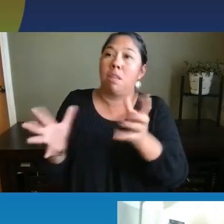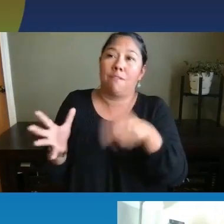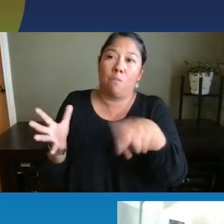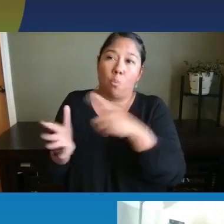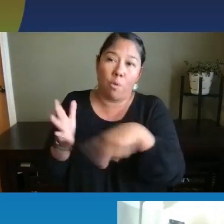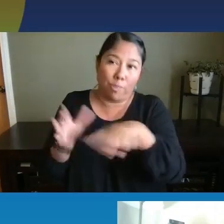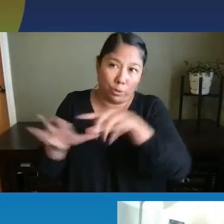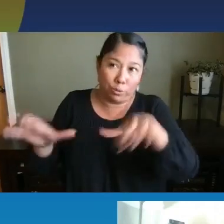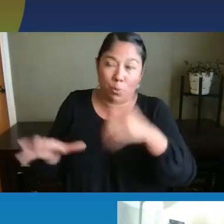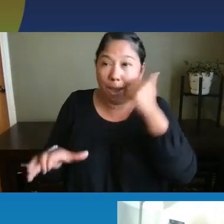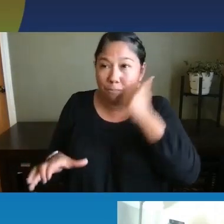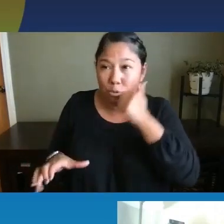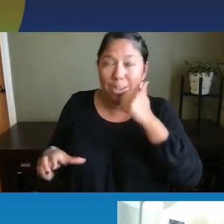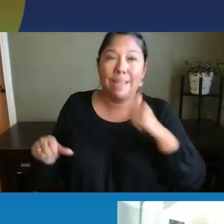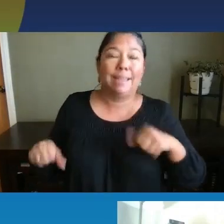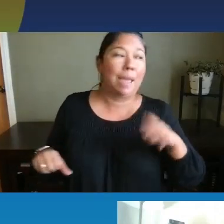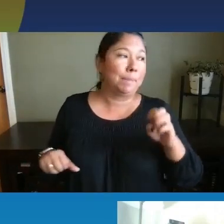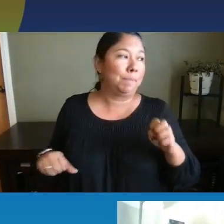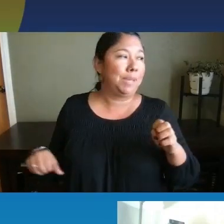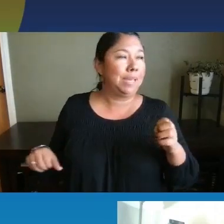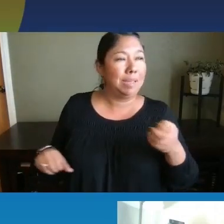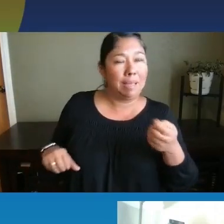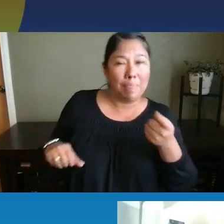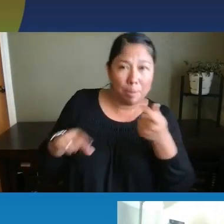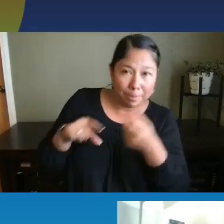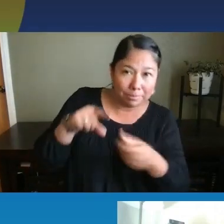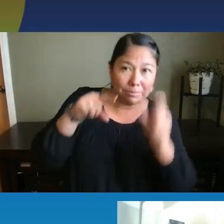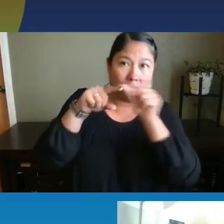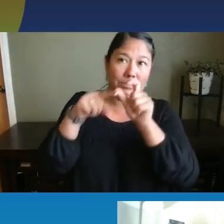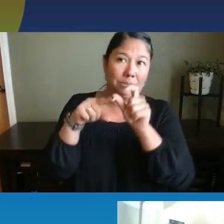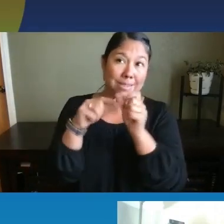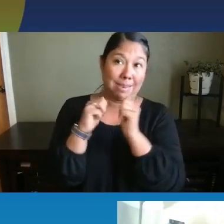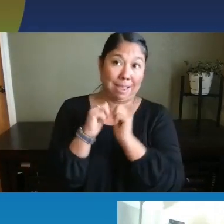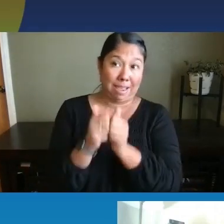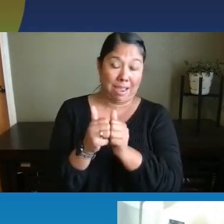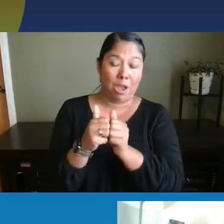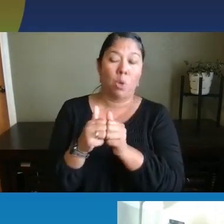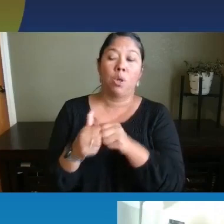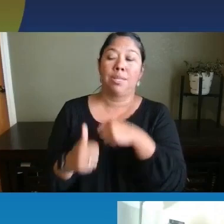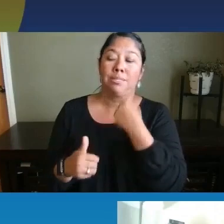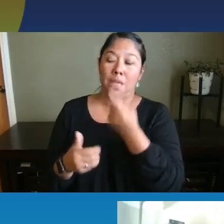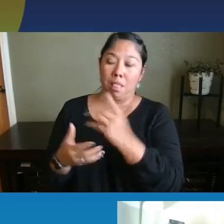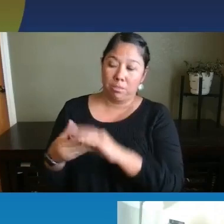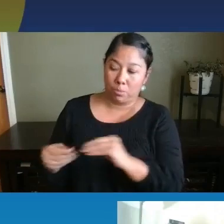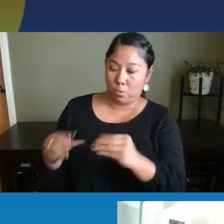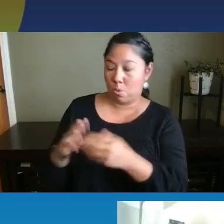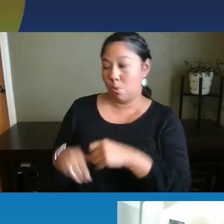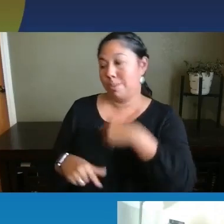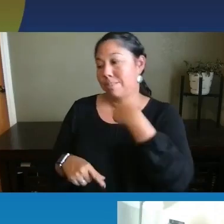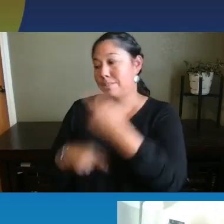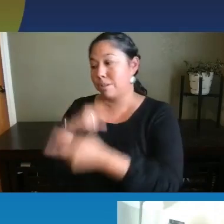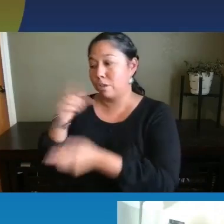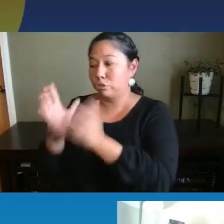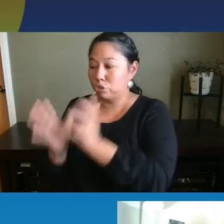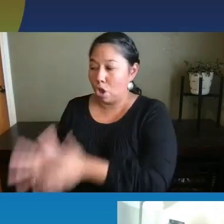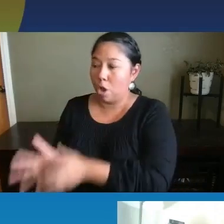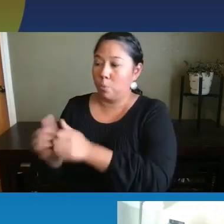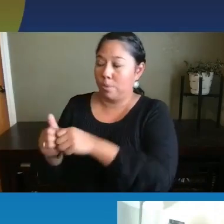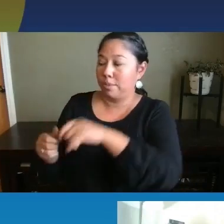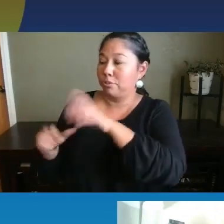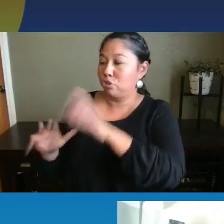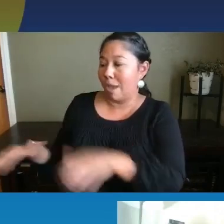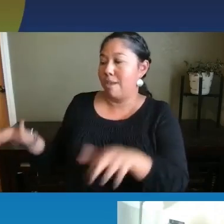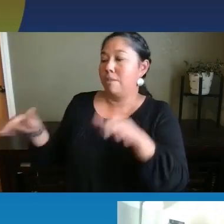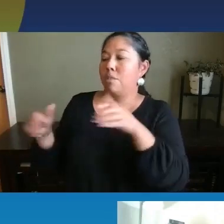basis can, can be heightened just a little bit by, by narrating and talking with the child through all of those things.